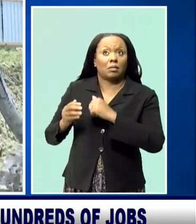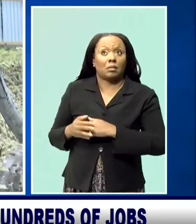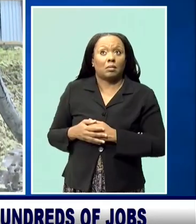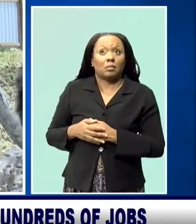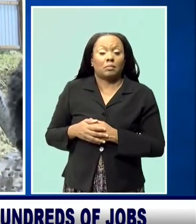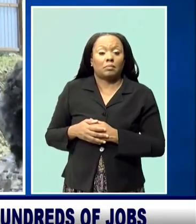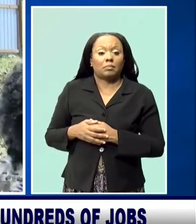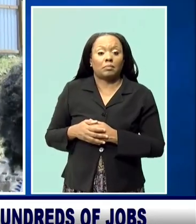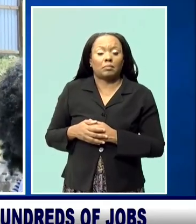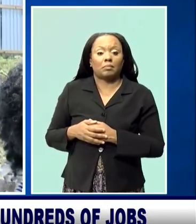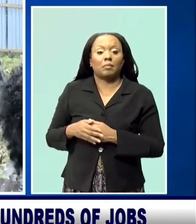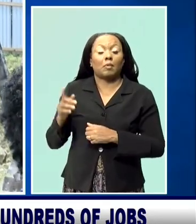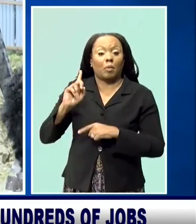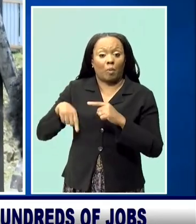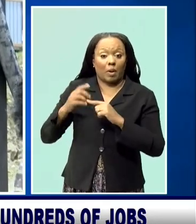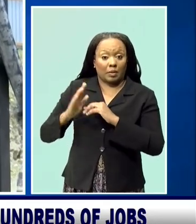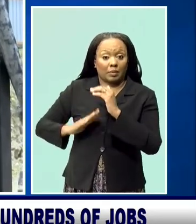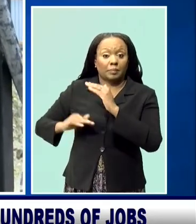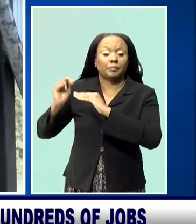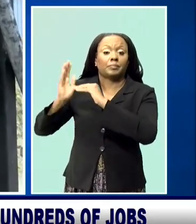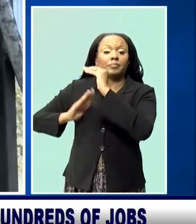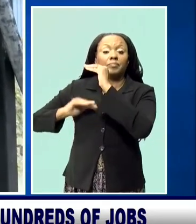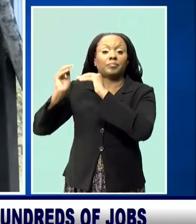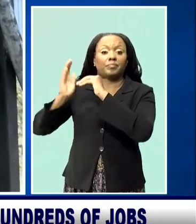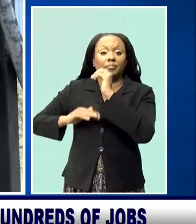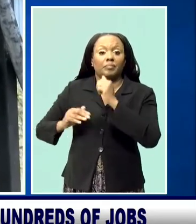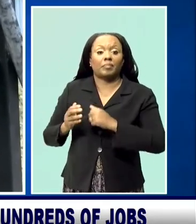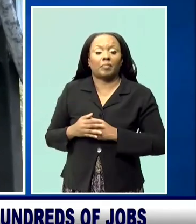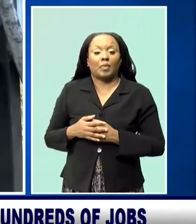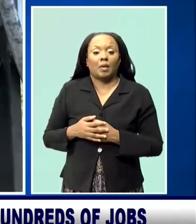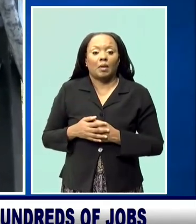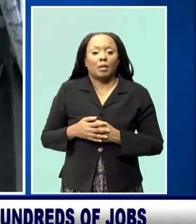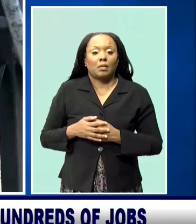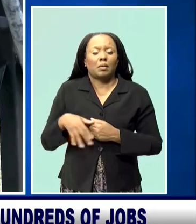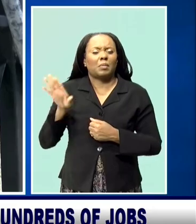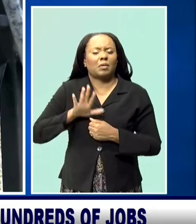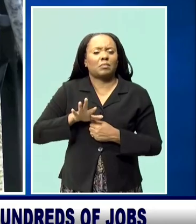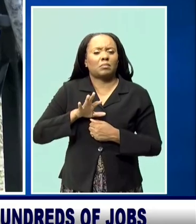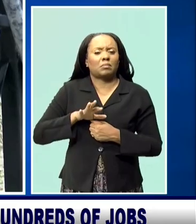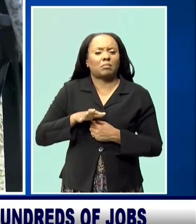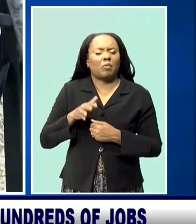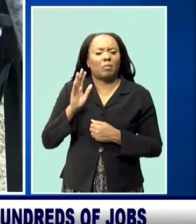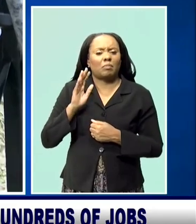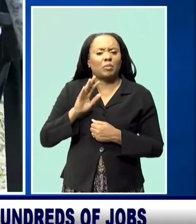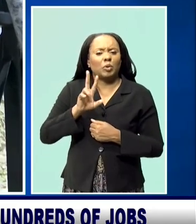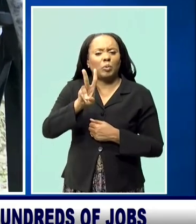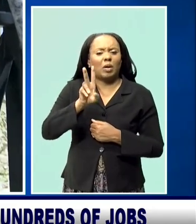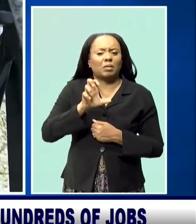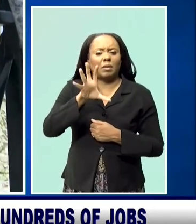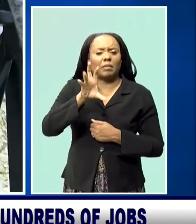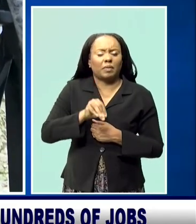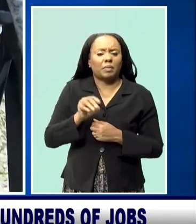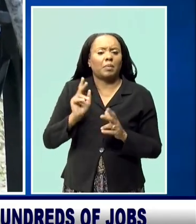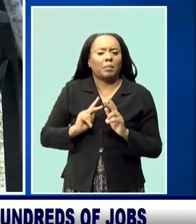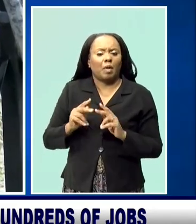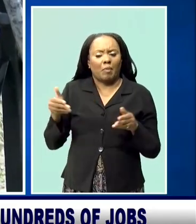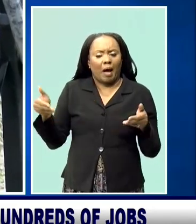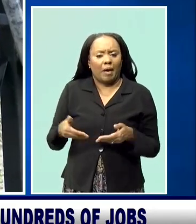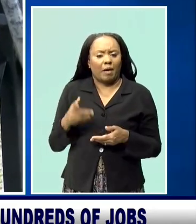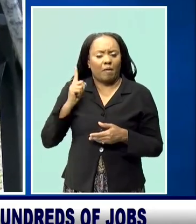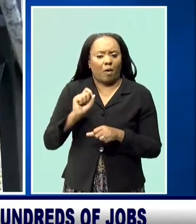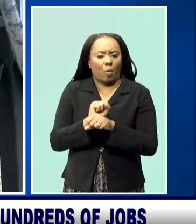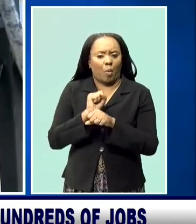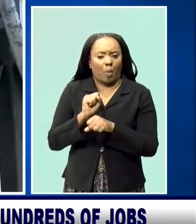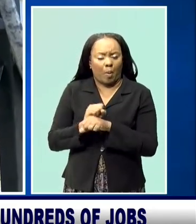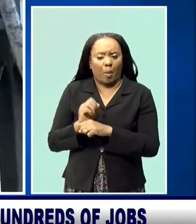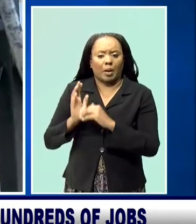Yes. During construction we anticipate employee numbers of about 250. And on hotel operations of about 75. So it's